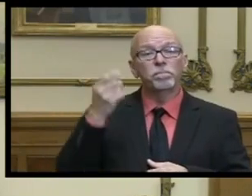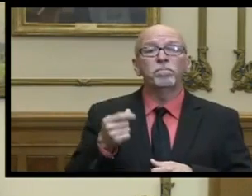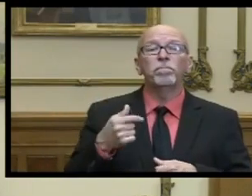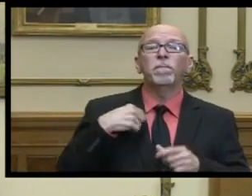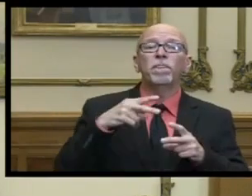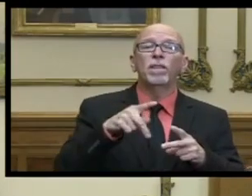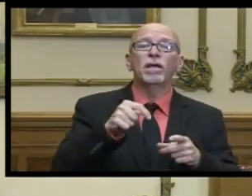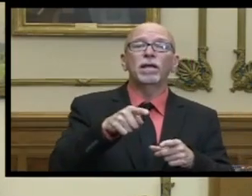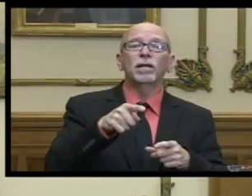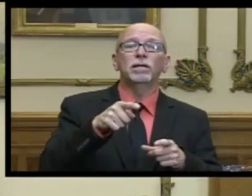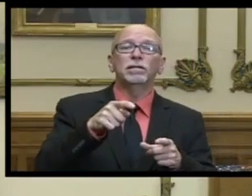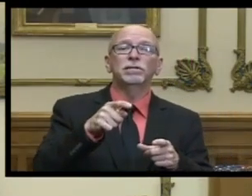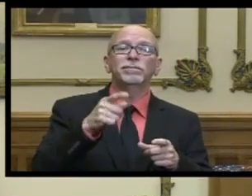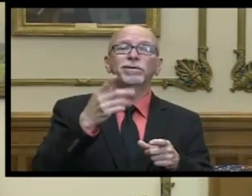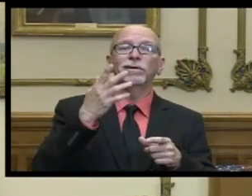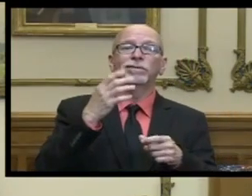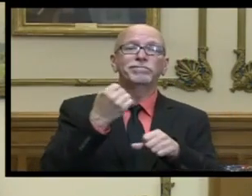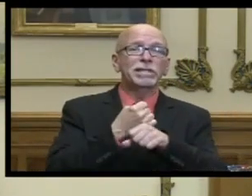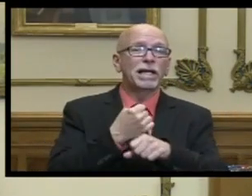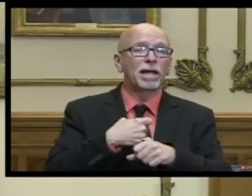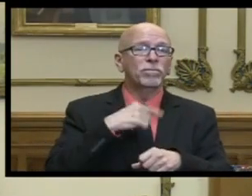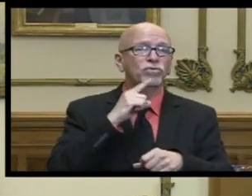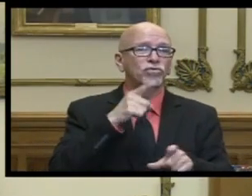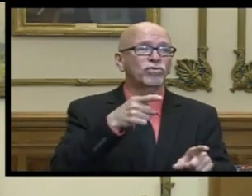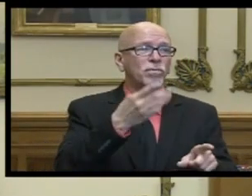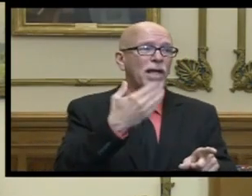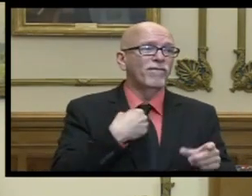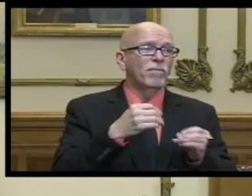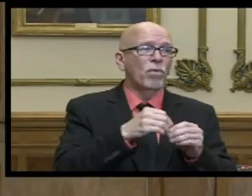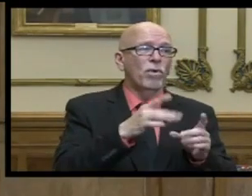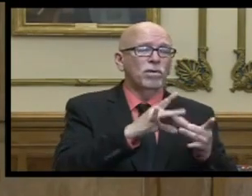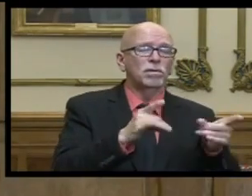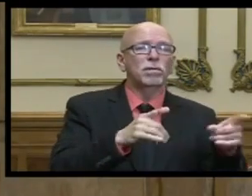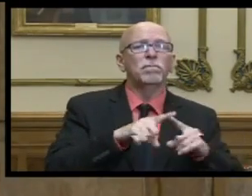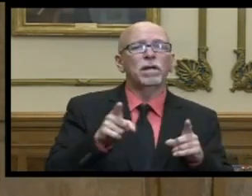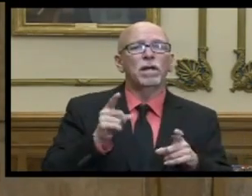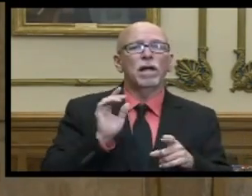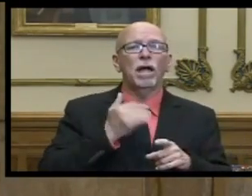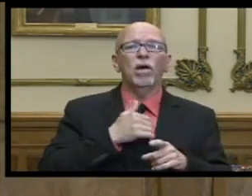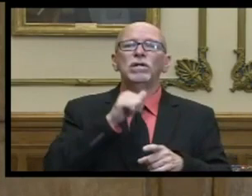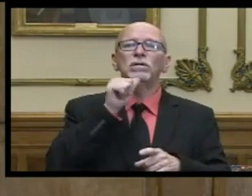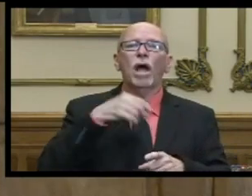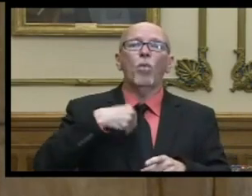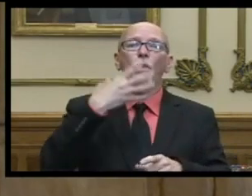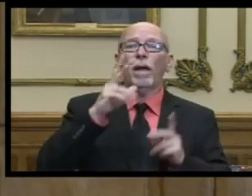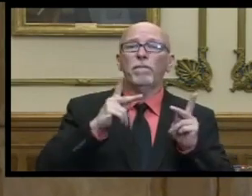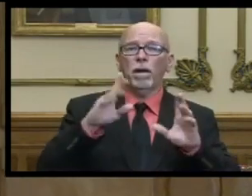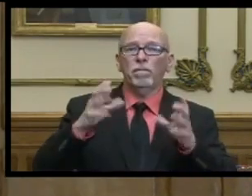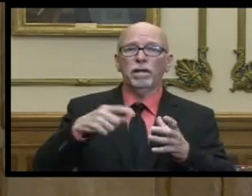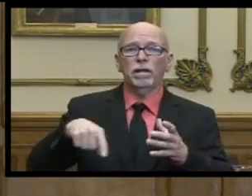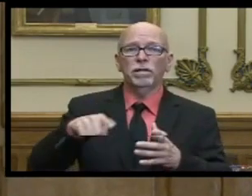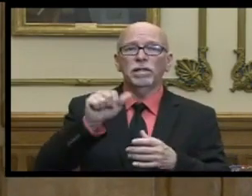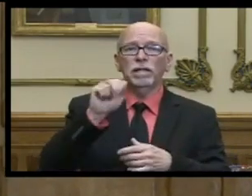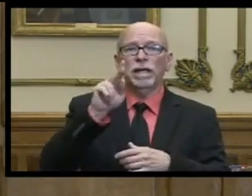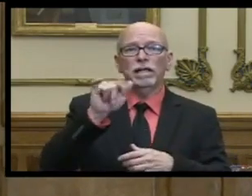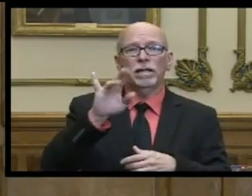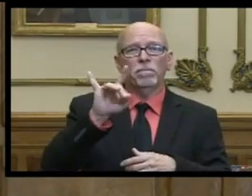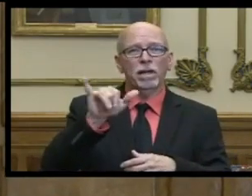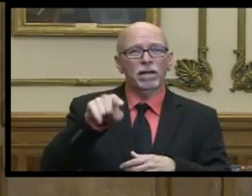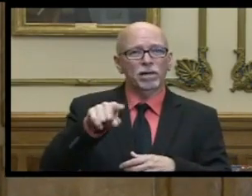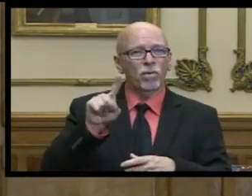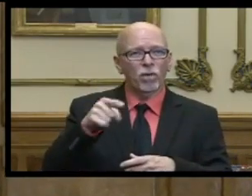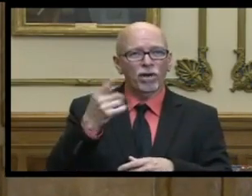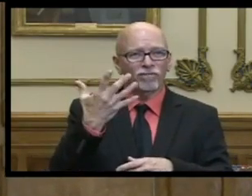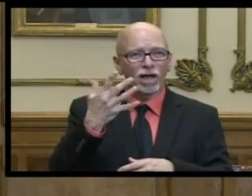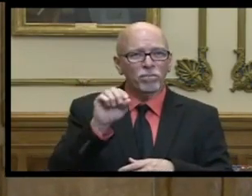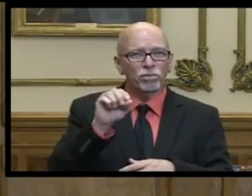at the prevalence data i and i'm sure that near will have more to say about this but in our non-white population the antibodies were only positive still in